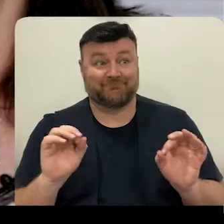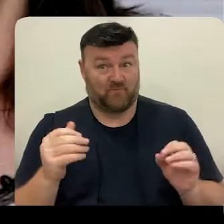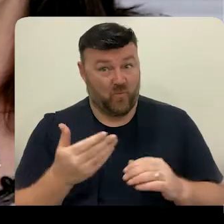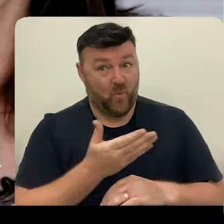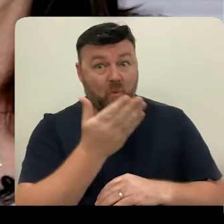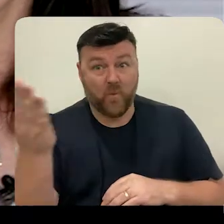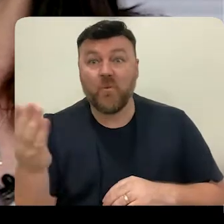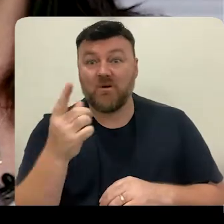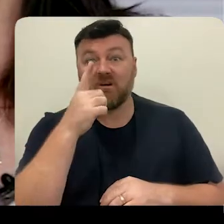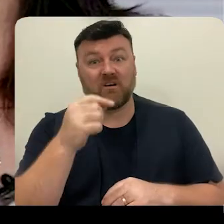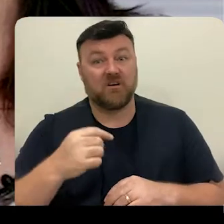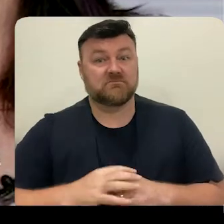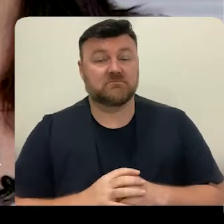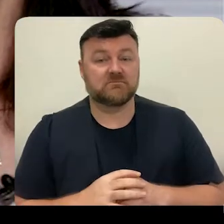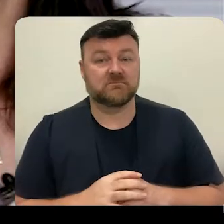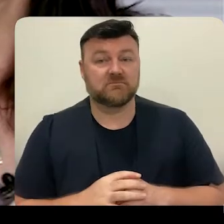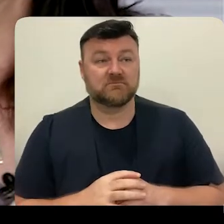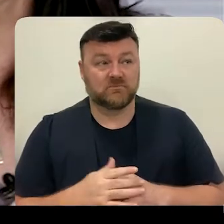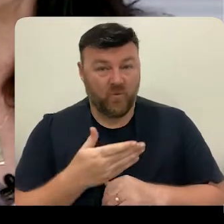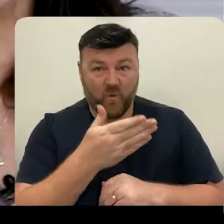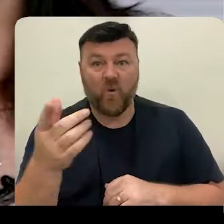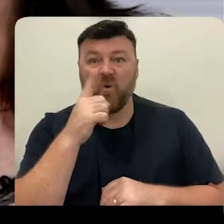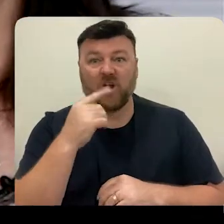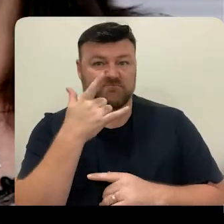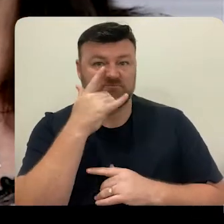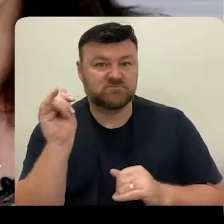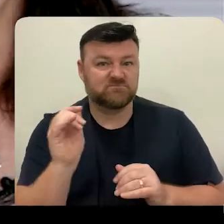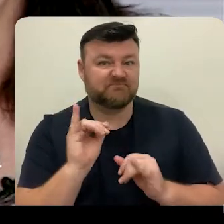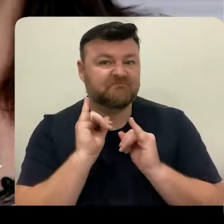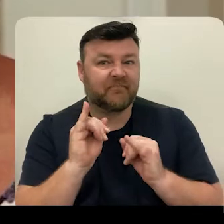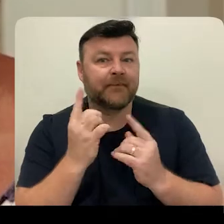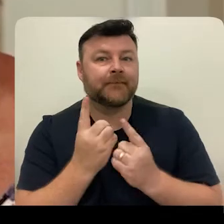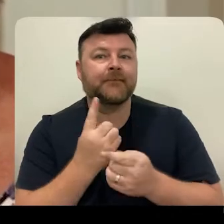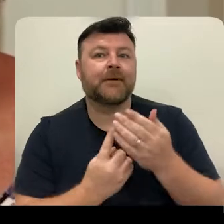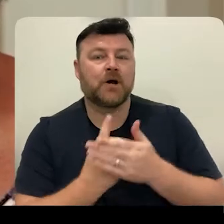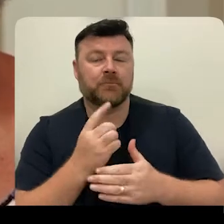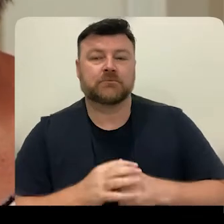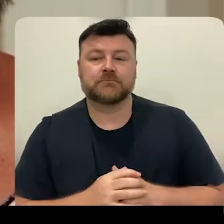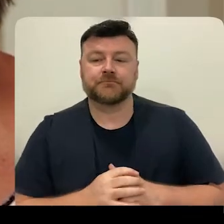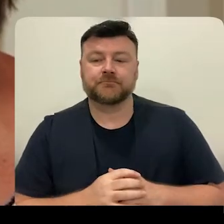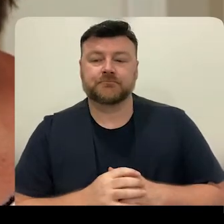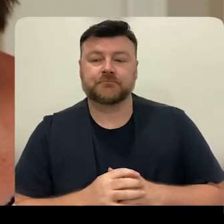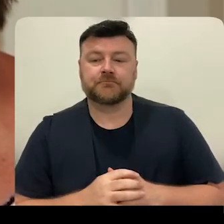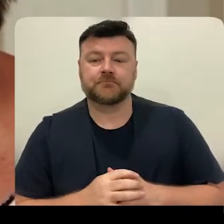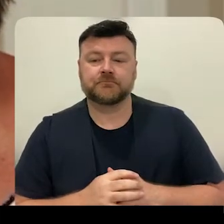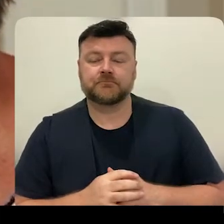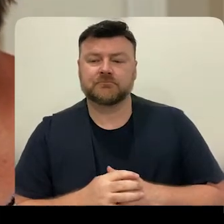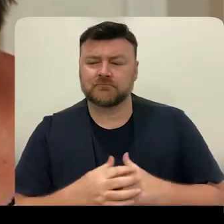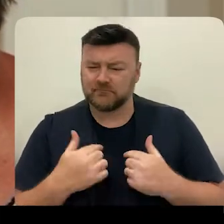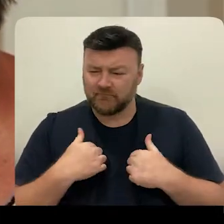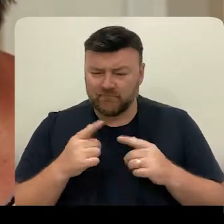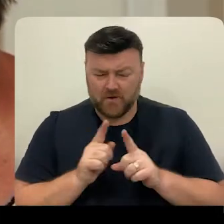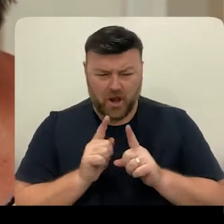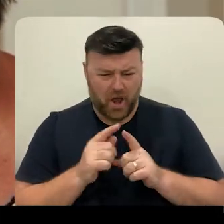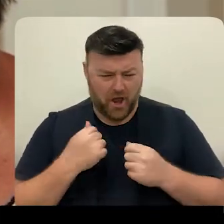be vulnerable. We can all have nasty things happen to us. It's like you're stripped. You're stripped